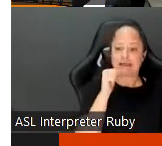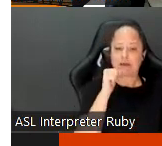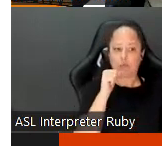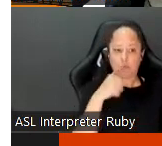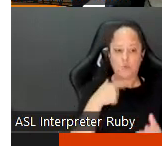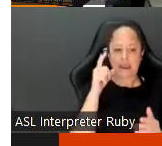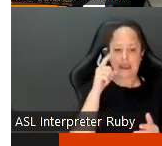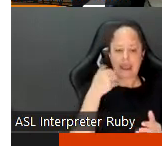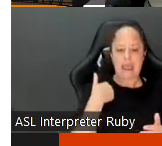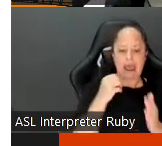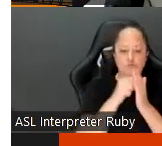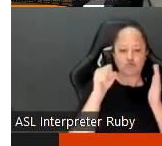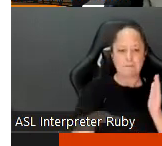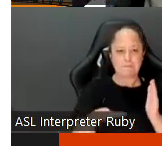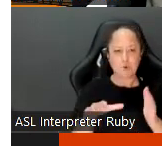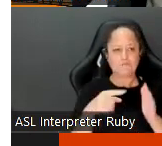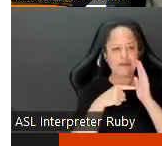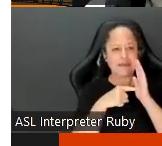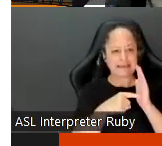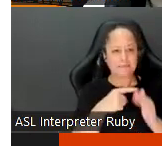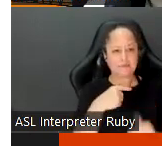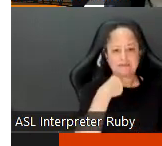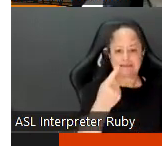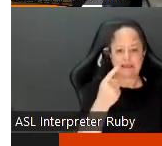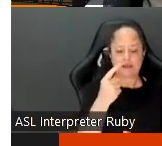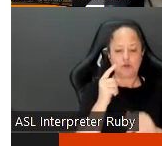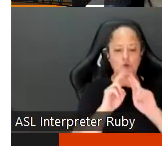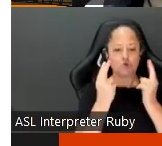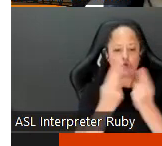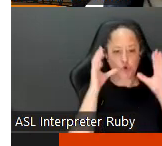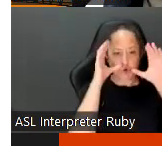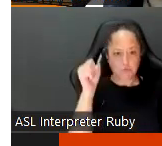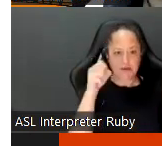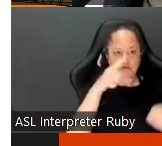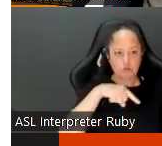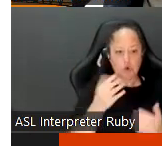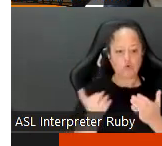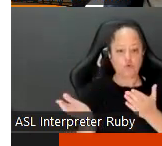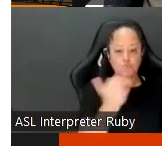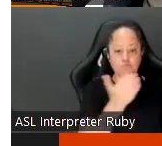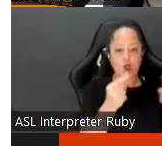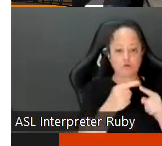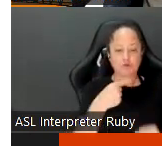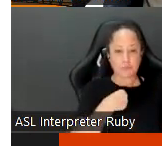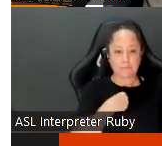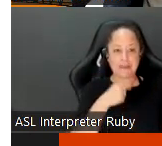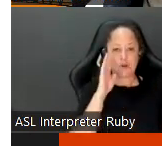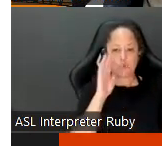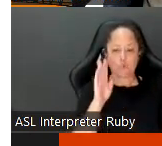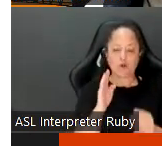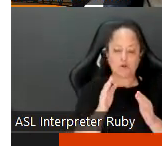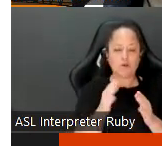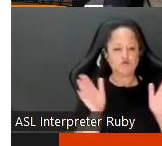removed uh so for example i would tell you that as a union president for those who brought things to me um i would generally